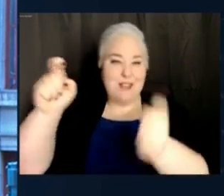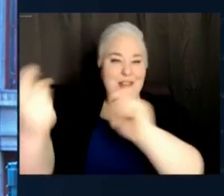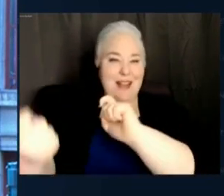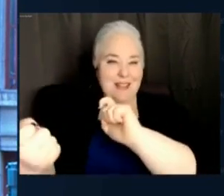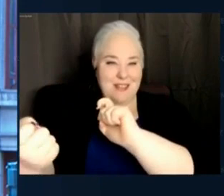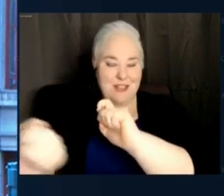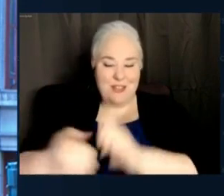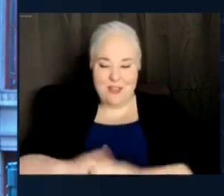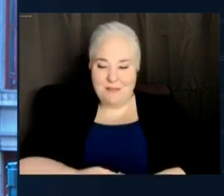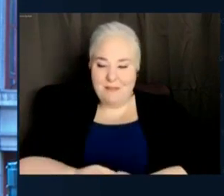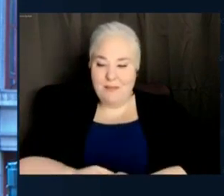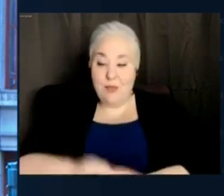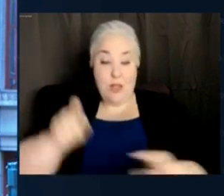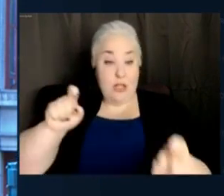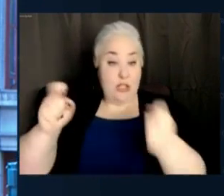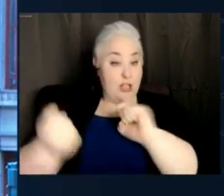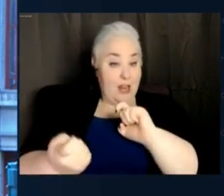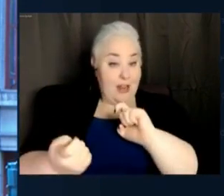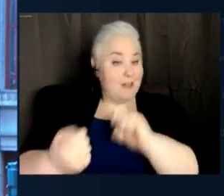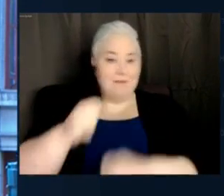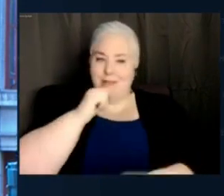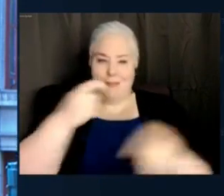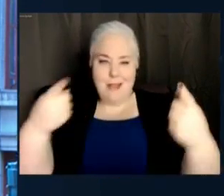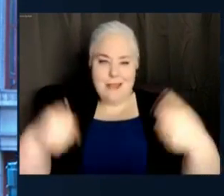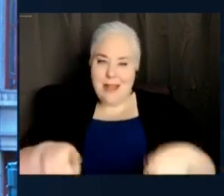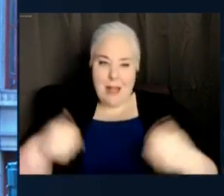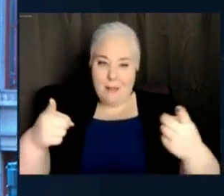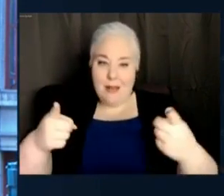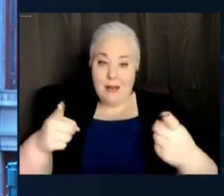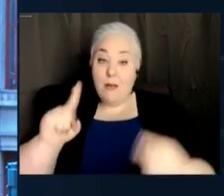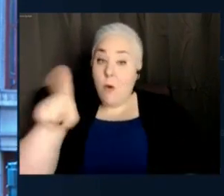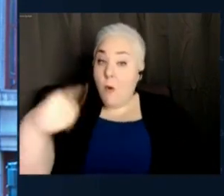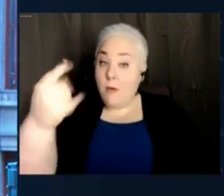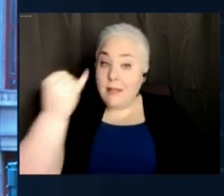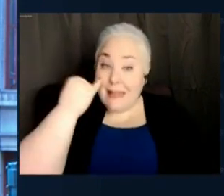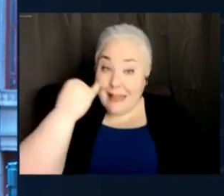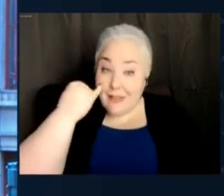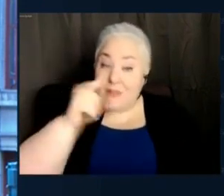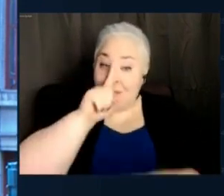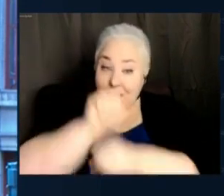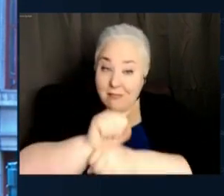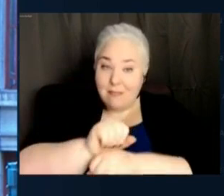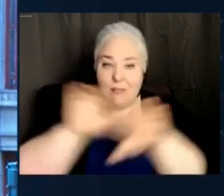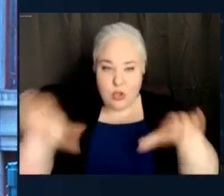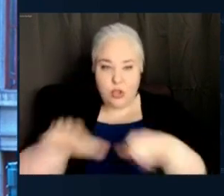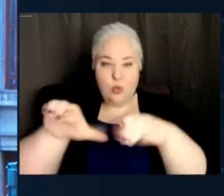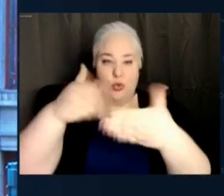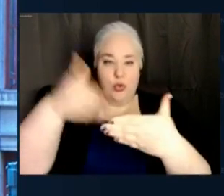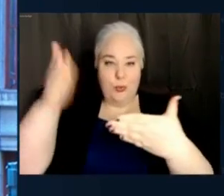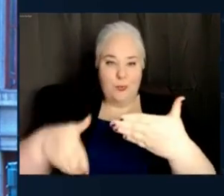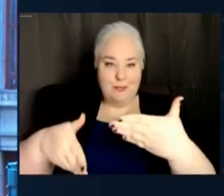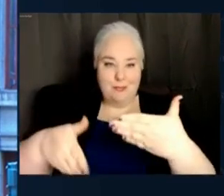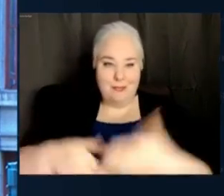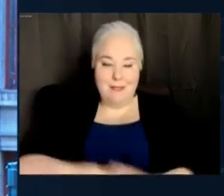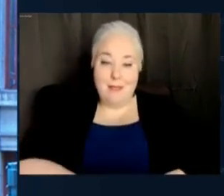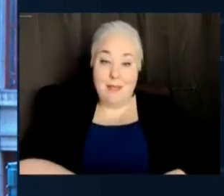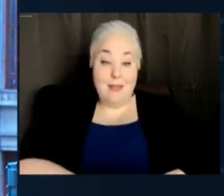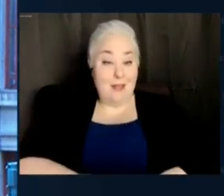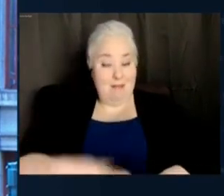And change doesn't happen unless you get things done. Now that happens when you foster